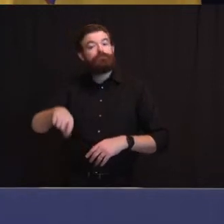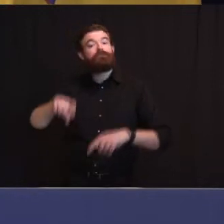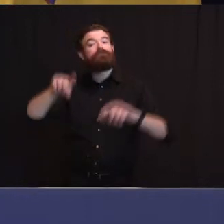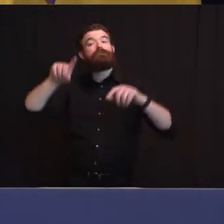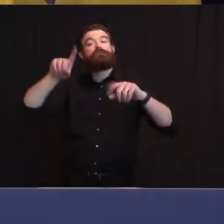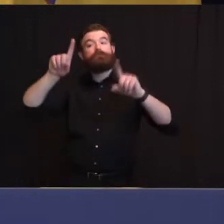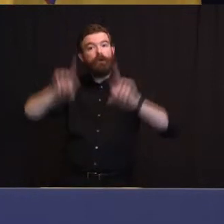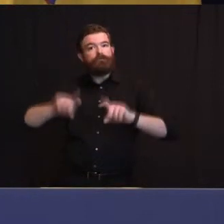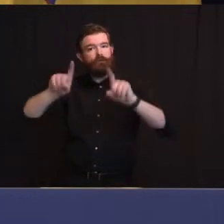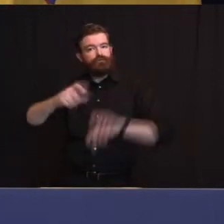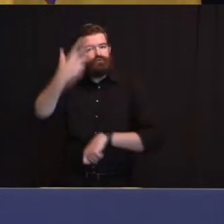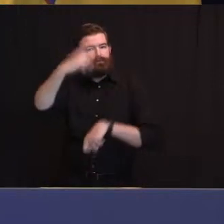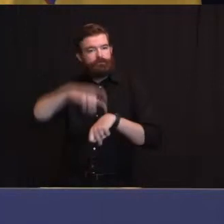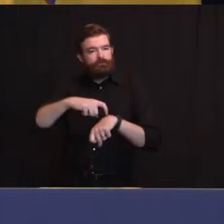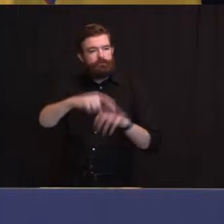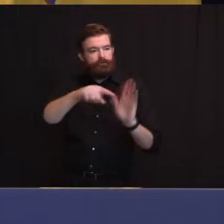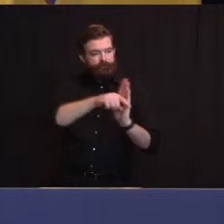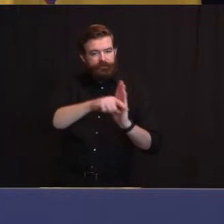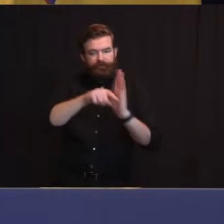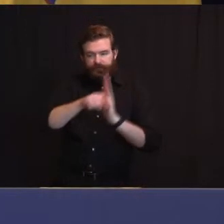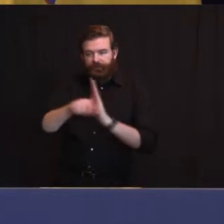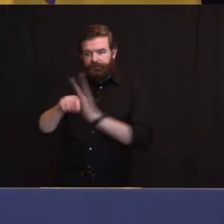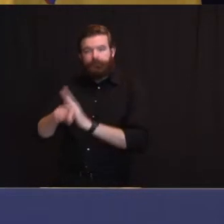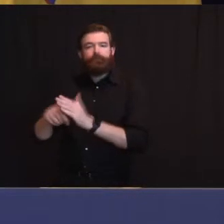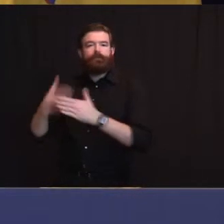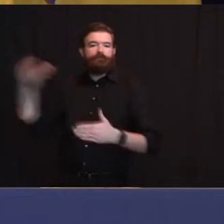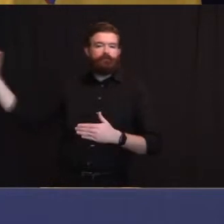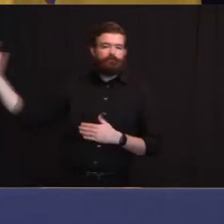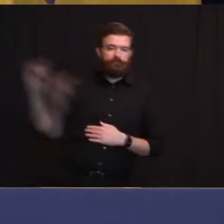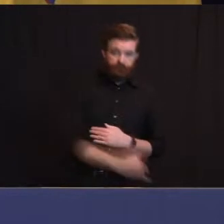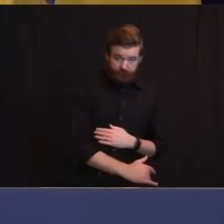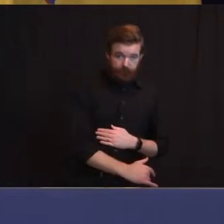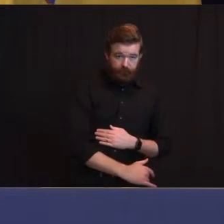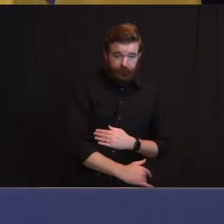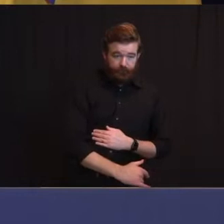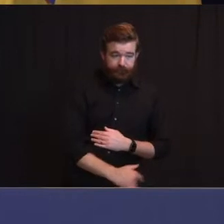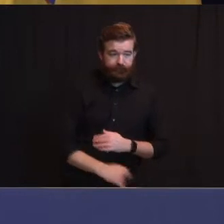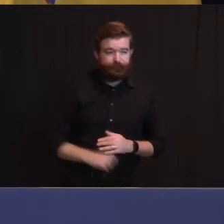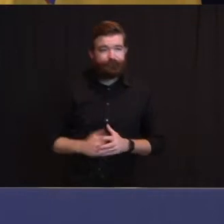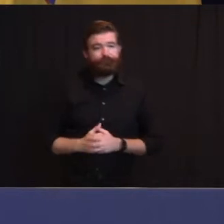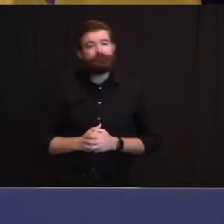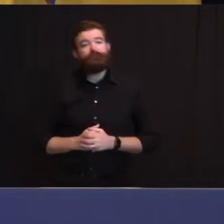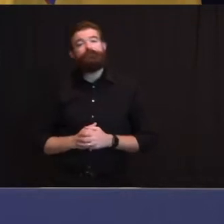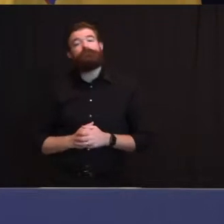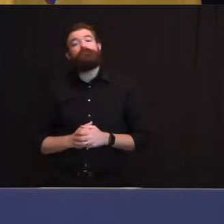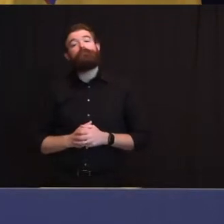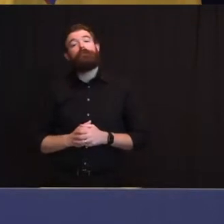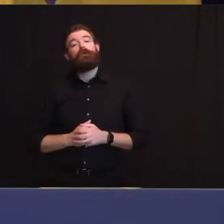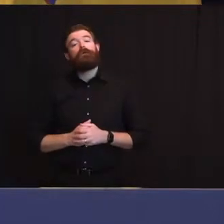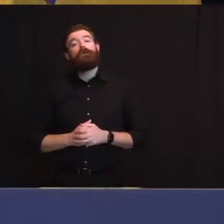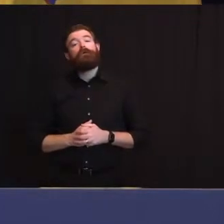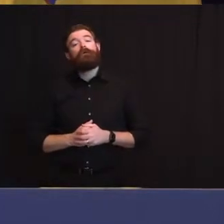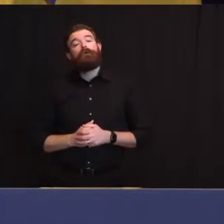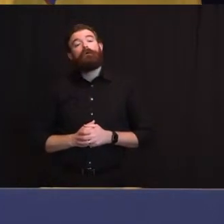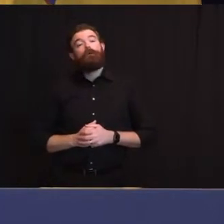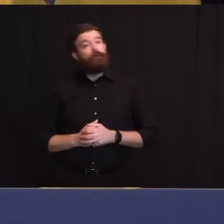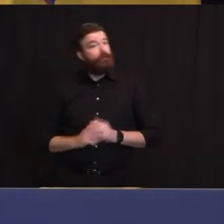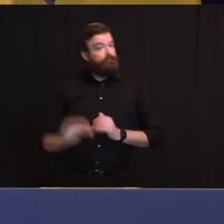and there's no evidence that there's any different efficacy with the vaccine but I want you all to